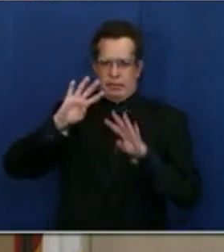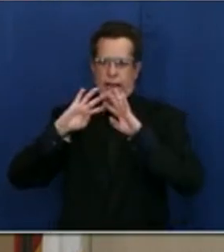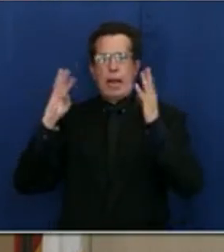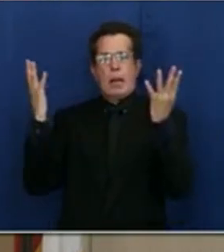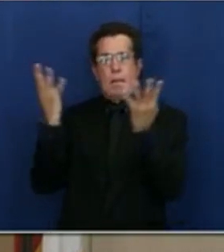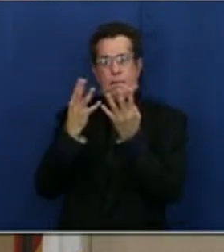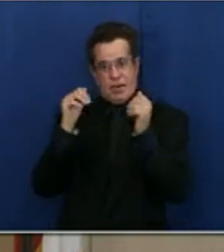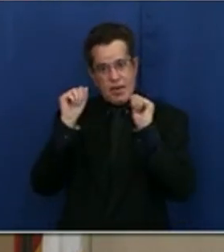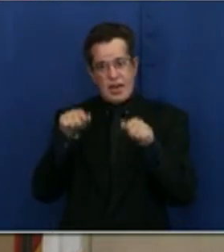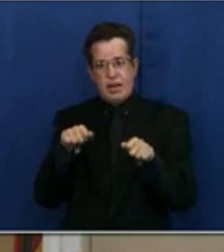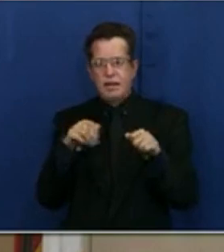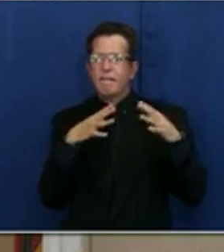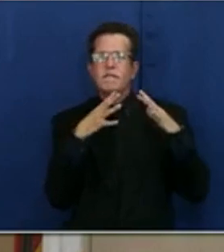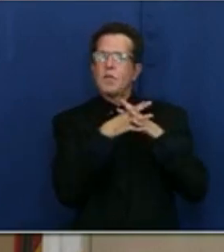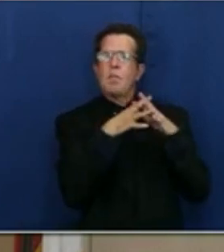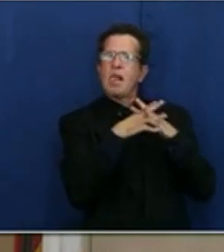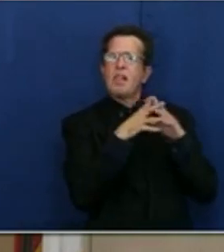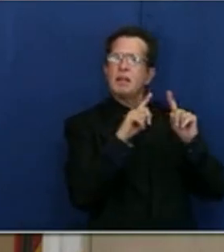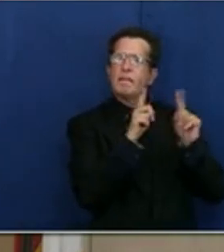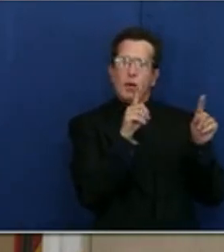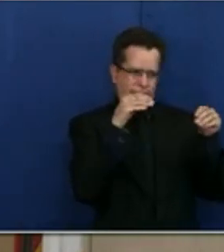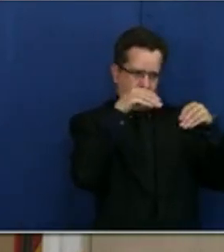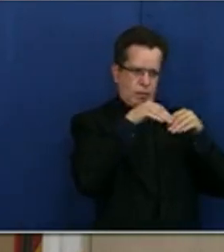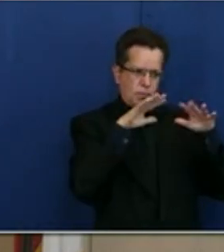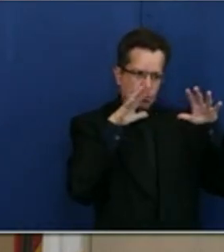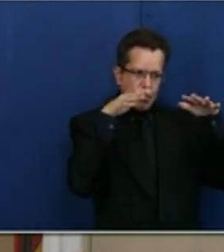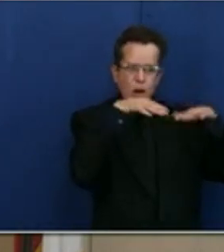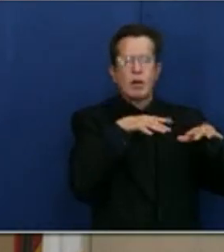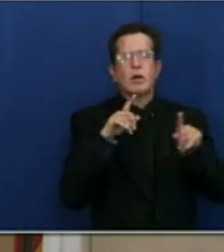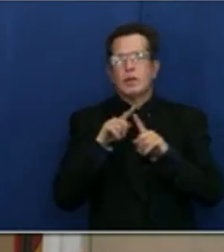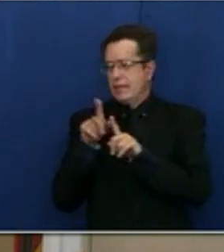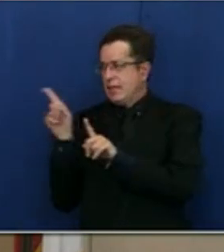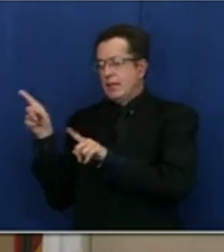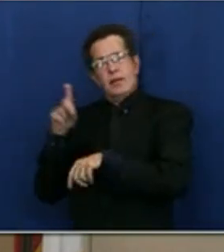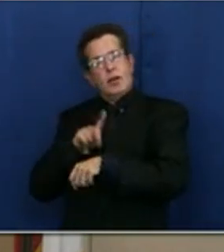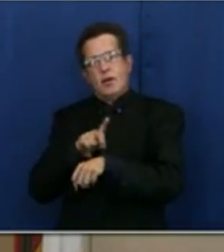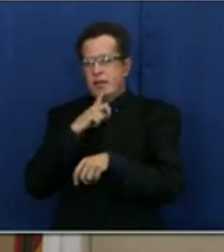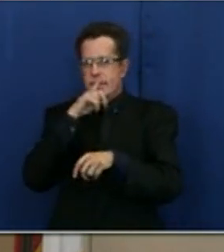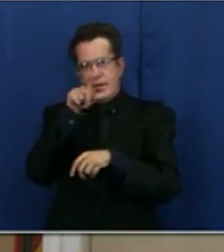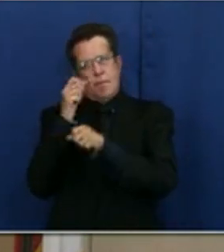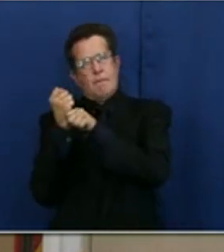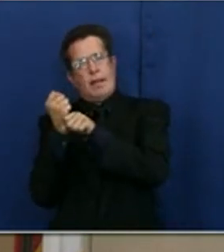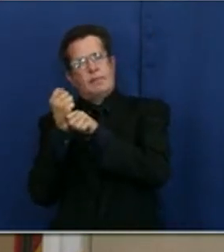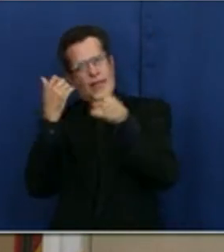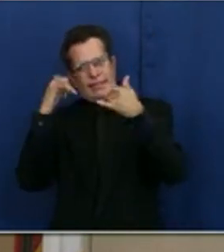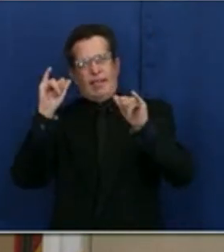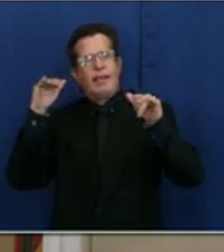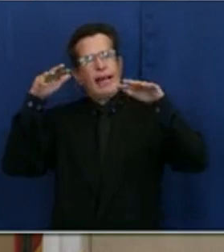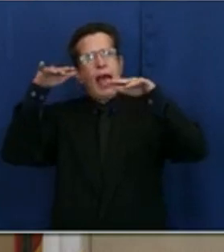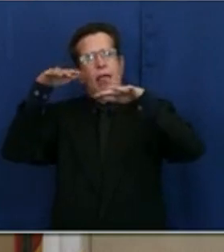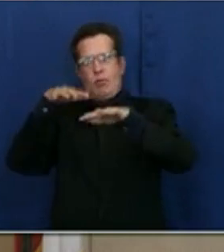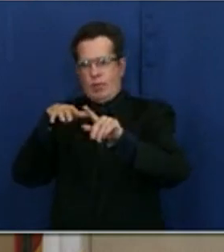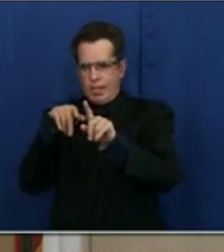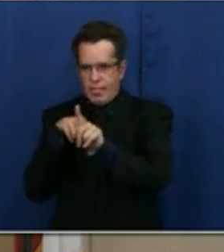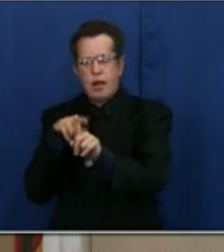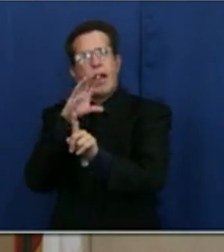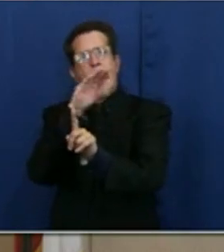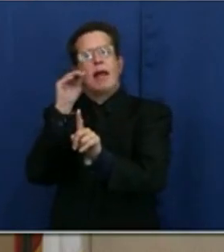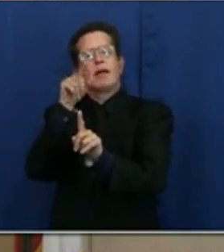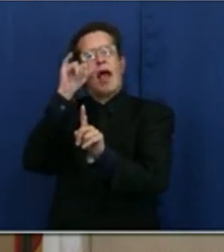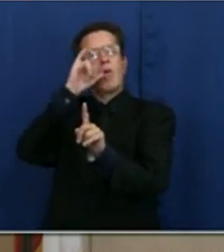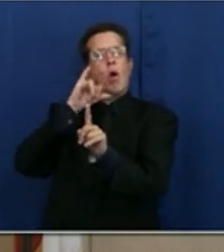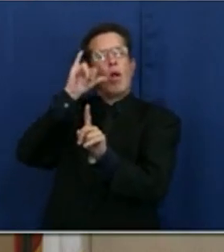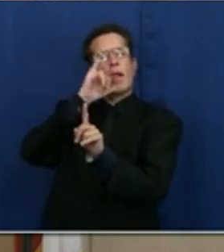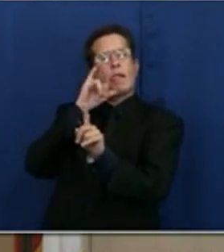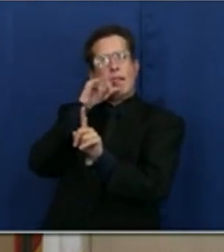Well, a Padre game is a gathering and with games, it includes and is associated with alcohol consumption. And when